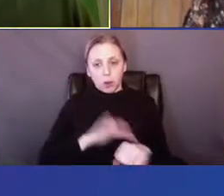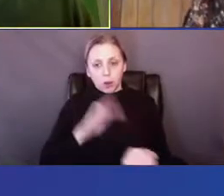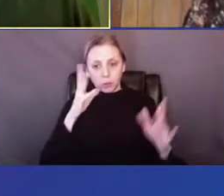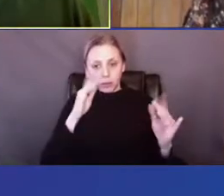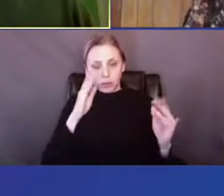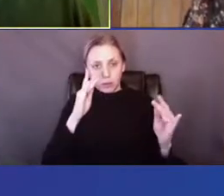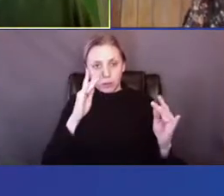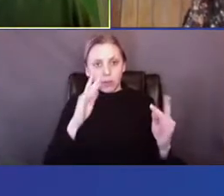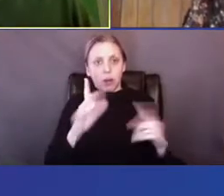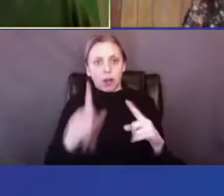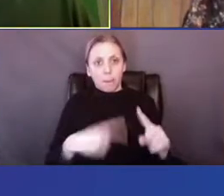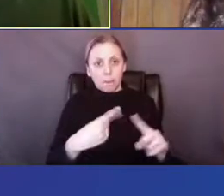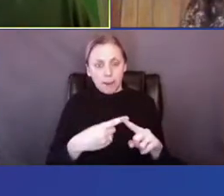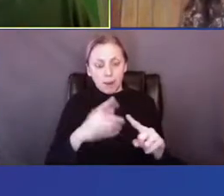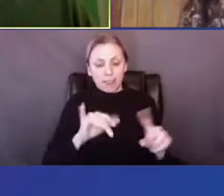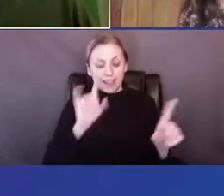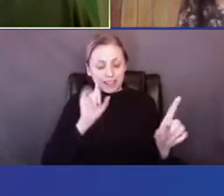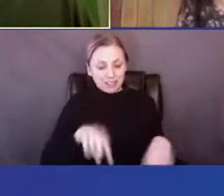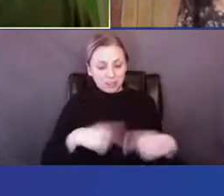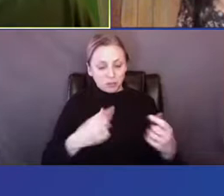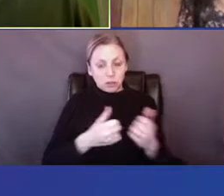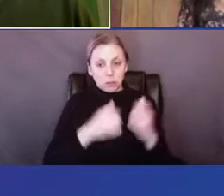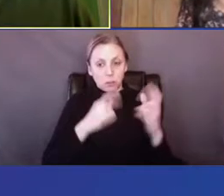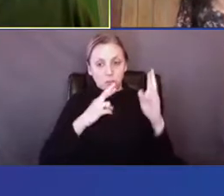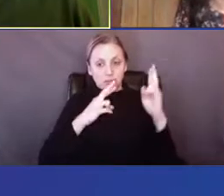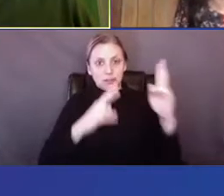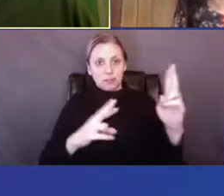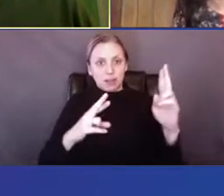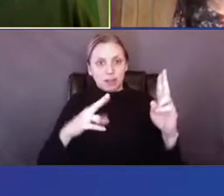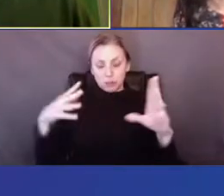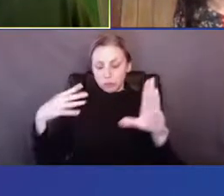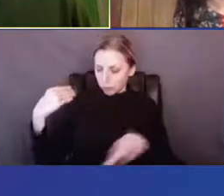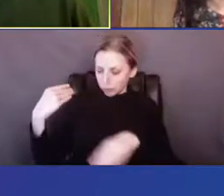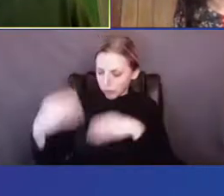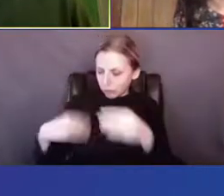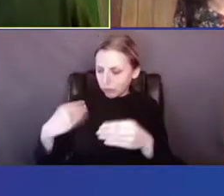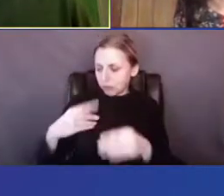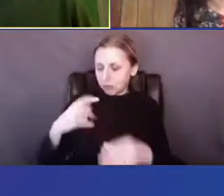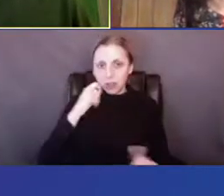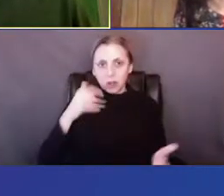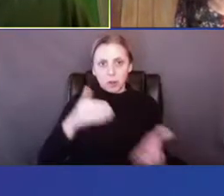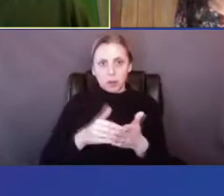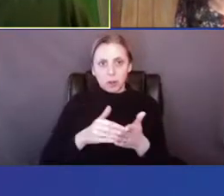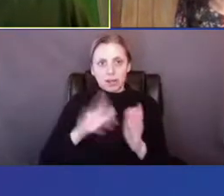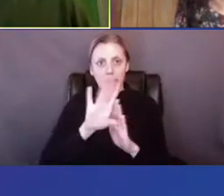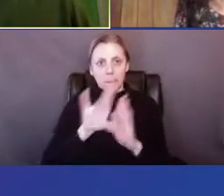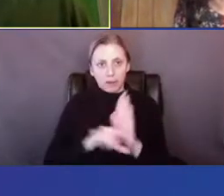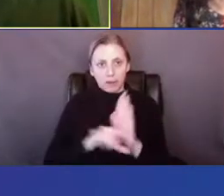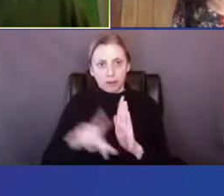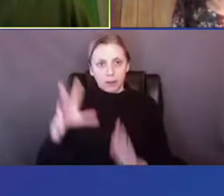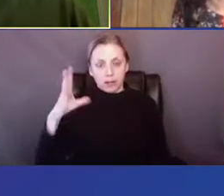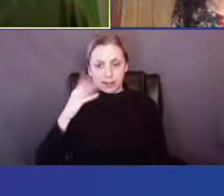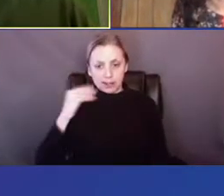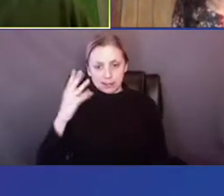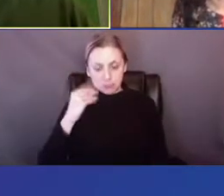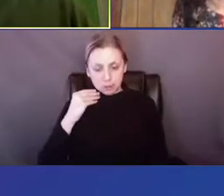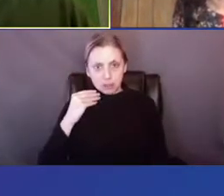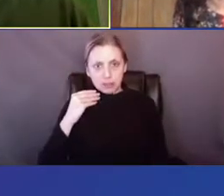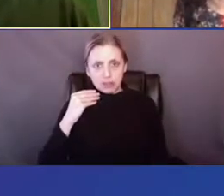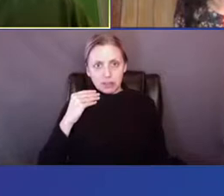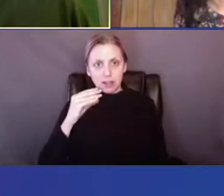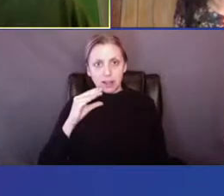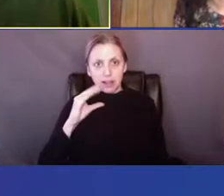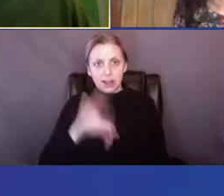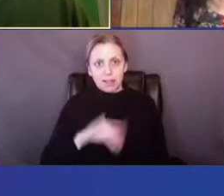the dissonance and the disagreement with respect to generation, race, background experience that, um, these